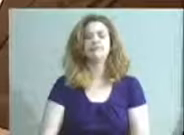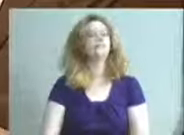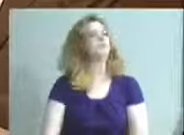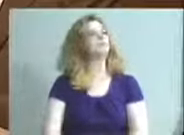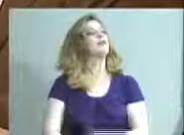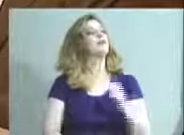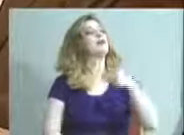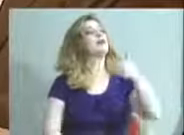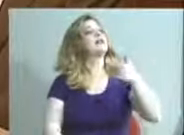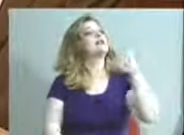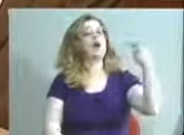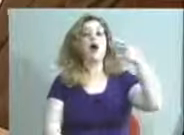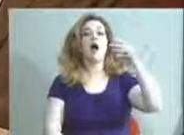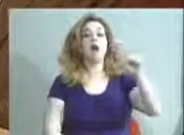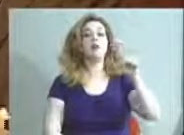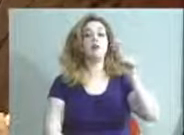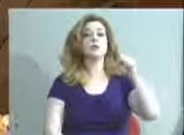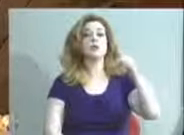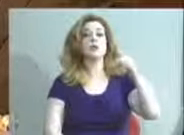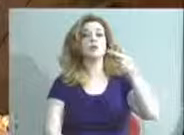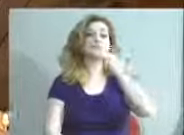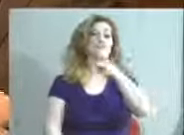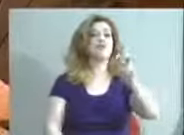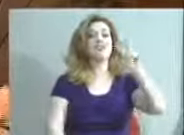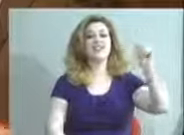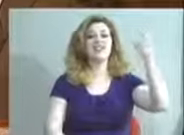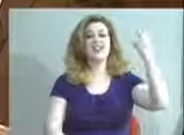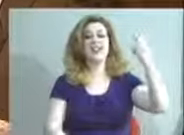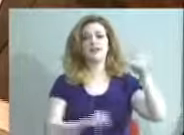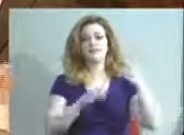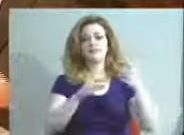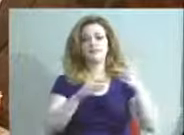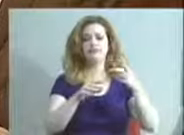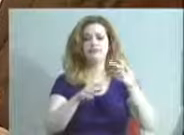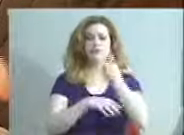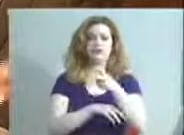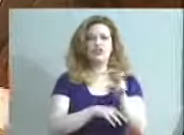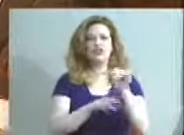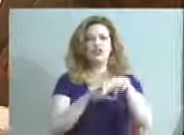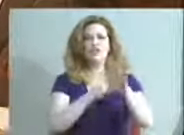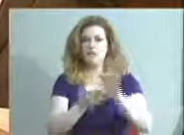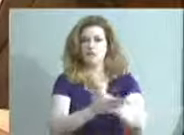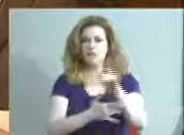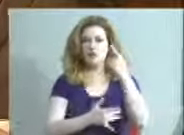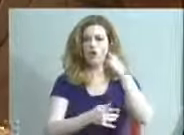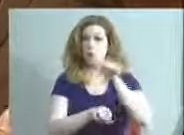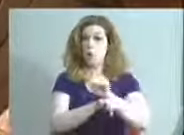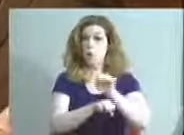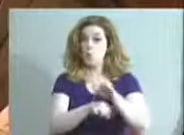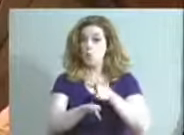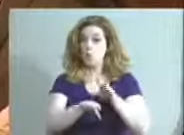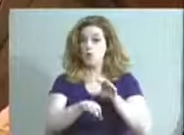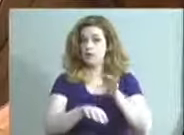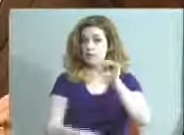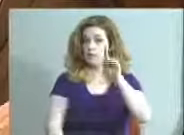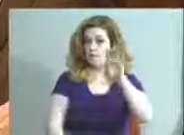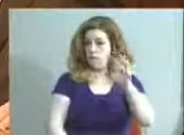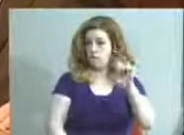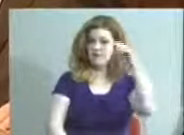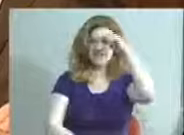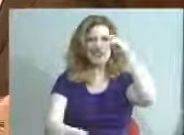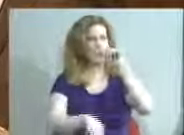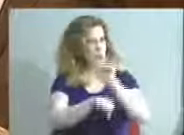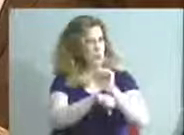Next is our high school to post-secondary transition, what we call 21st century workforce. Summer works